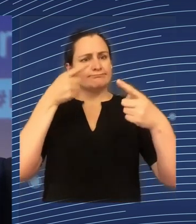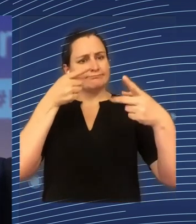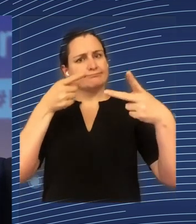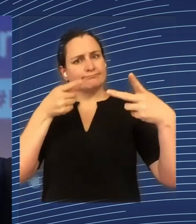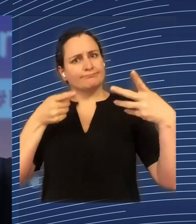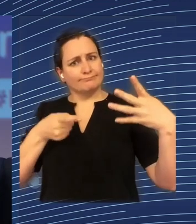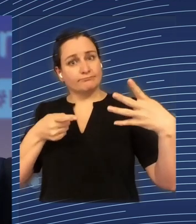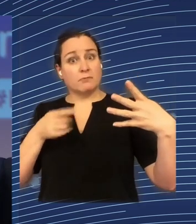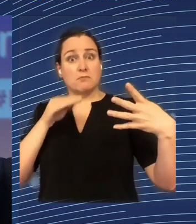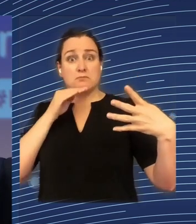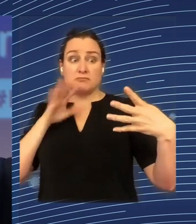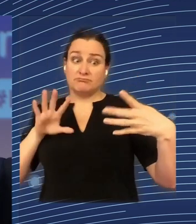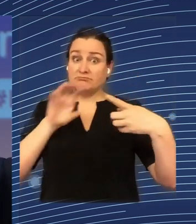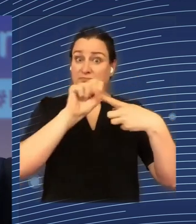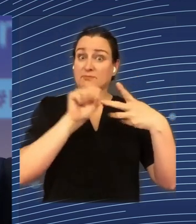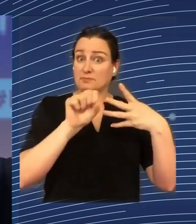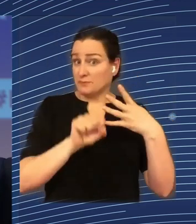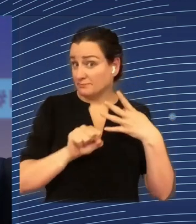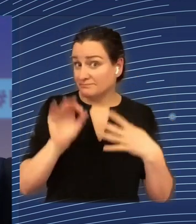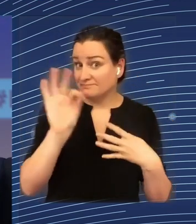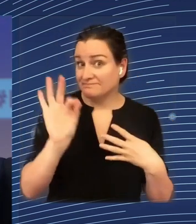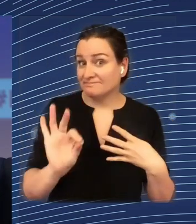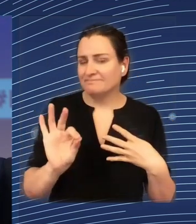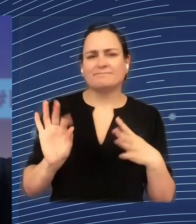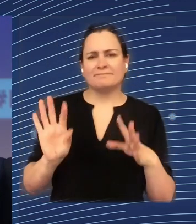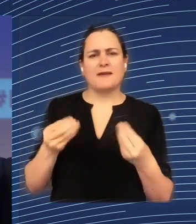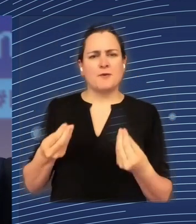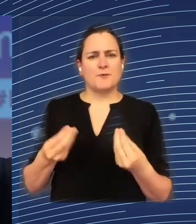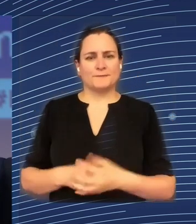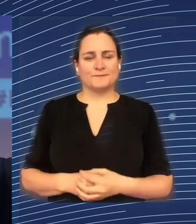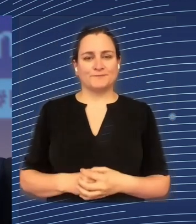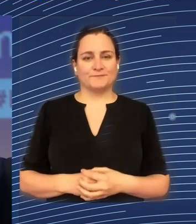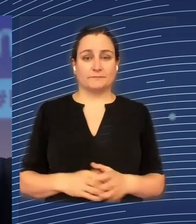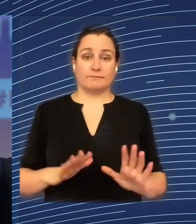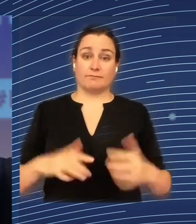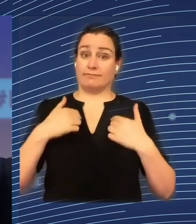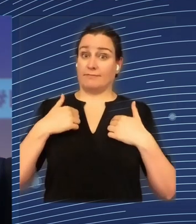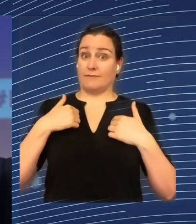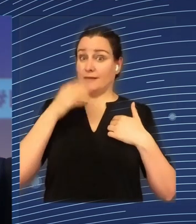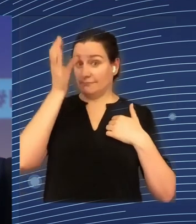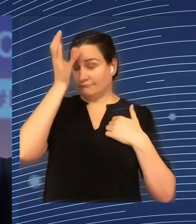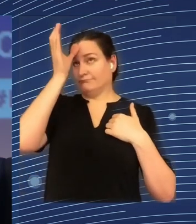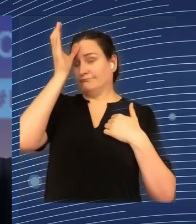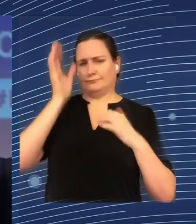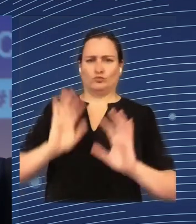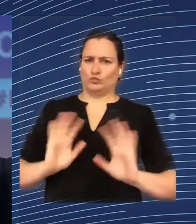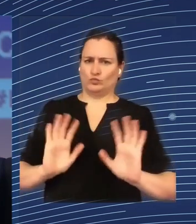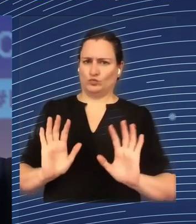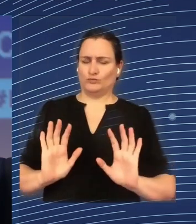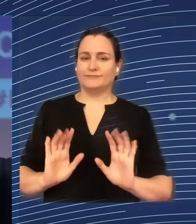well? And let me also add this, some may argue, I'm no expert, but some may argue that the current system, in fact,